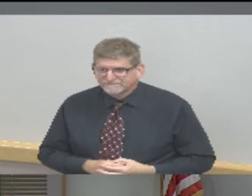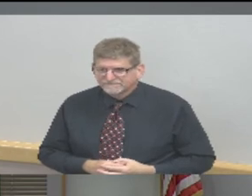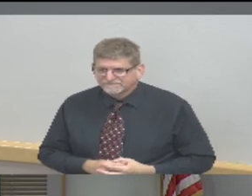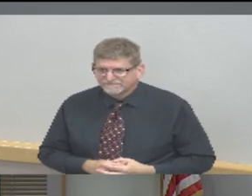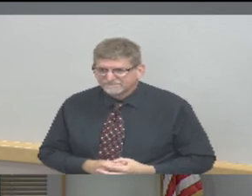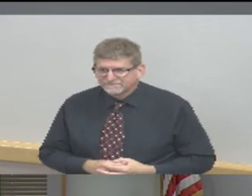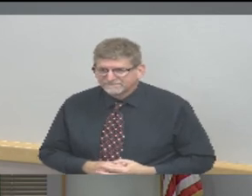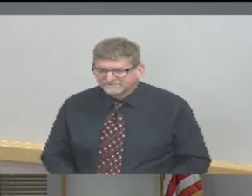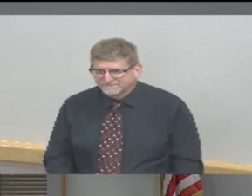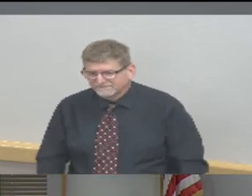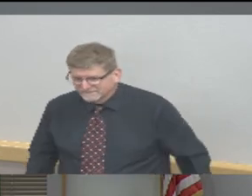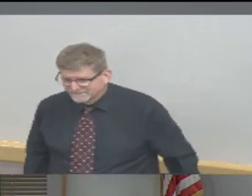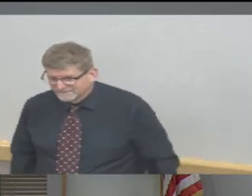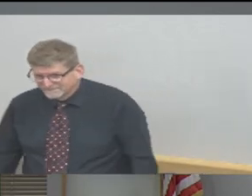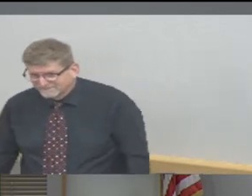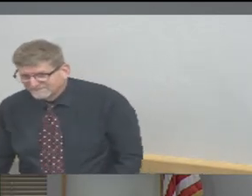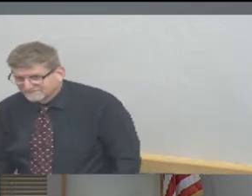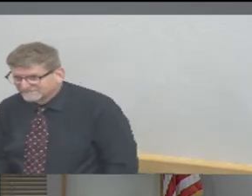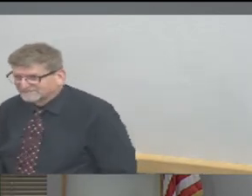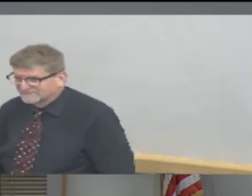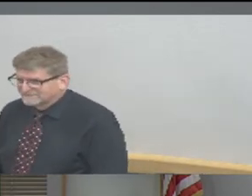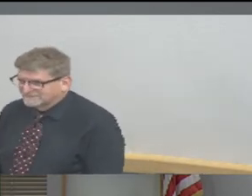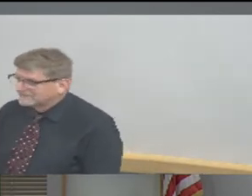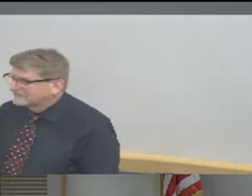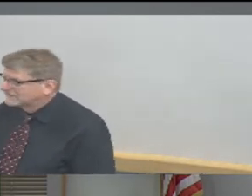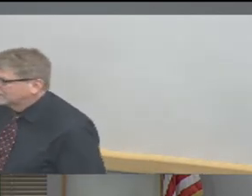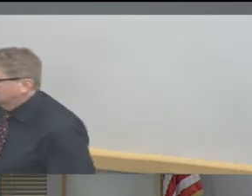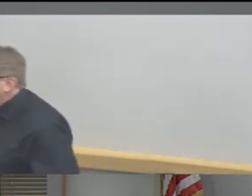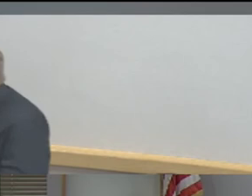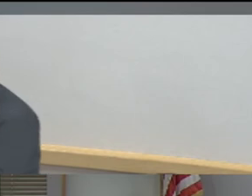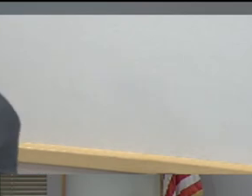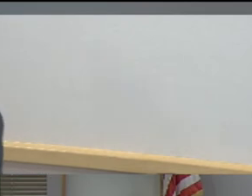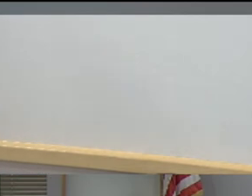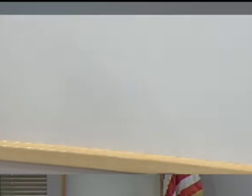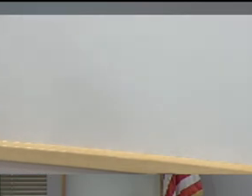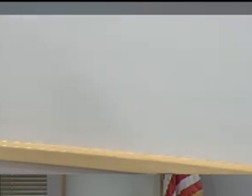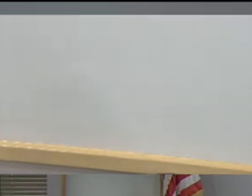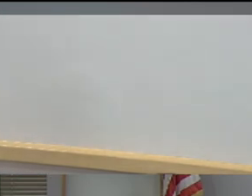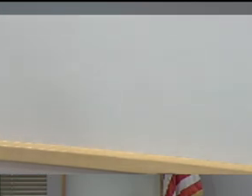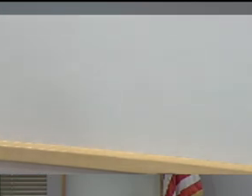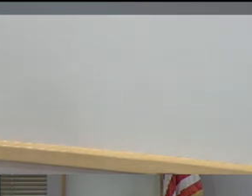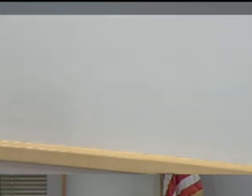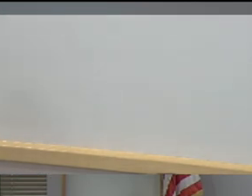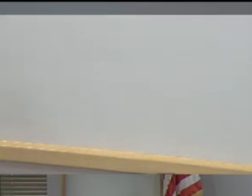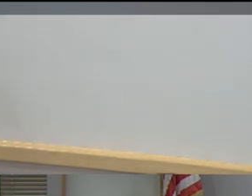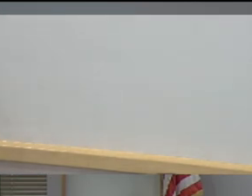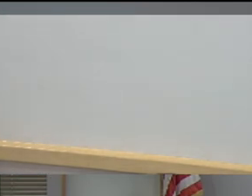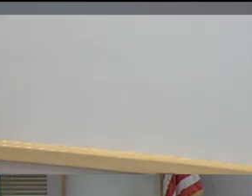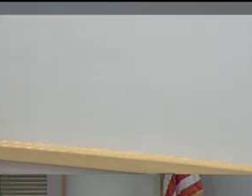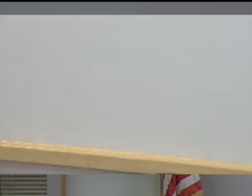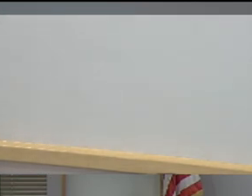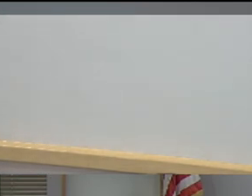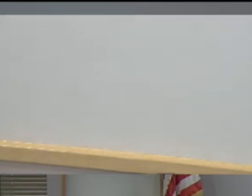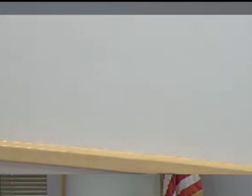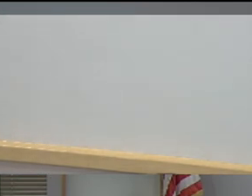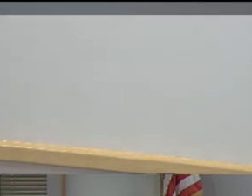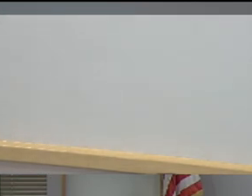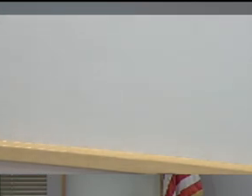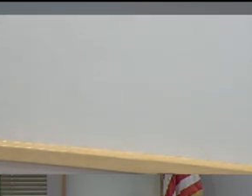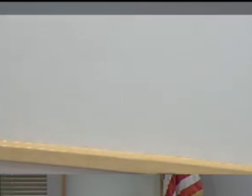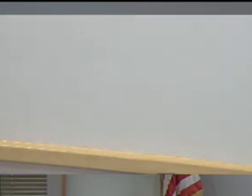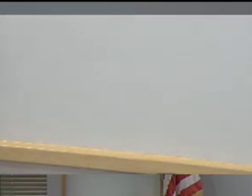Thanks. Good comments. Thank you. Thank you. We have to get a clear on the baseboard.